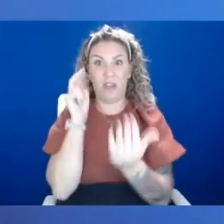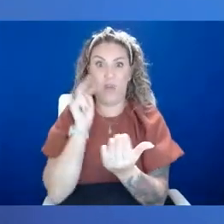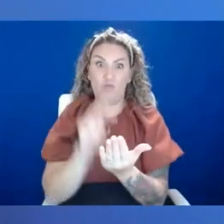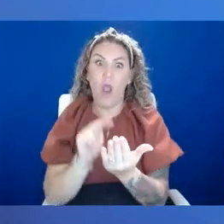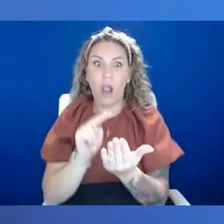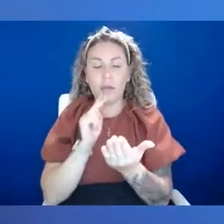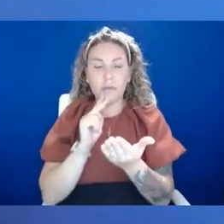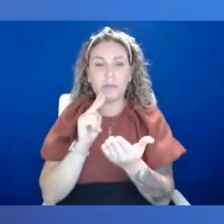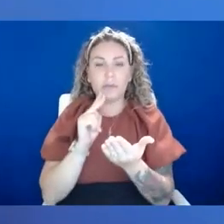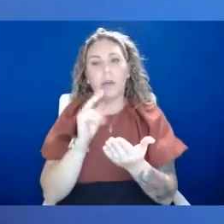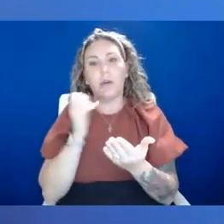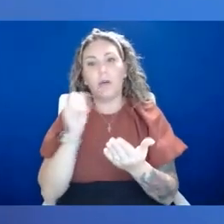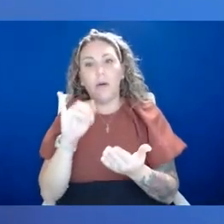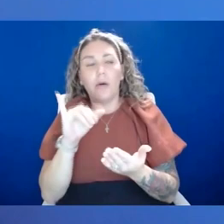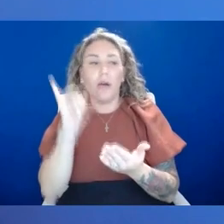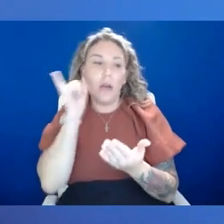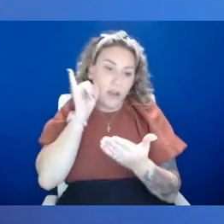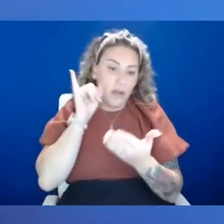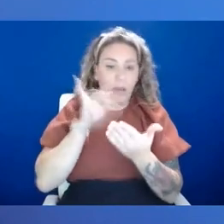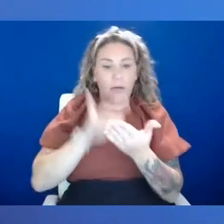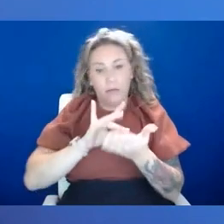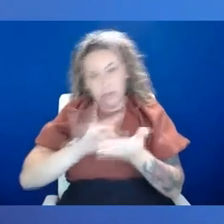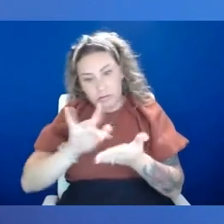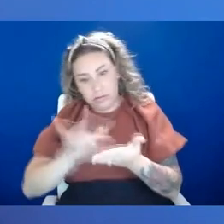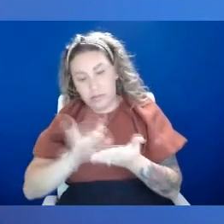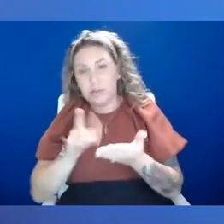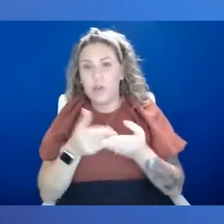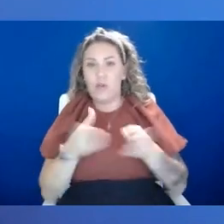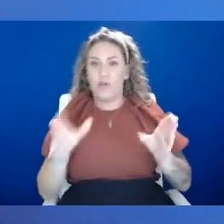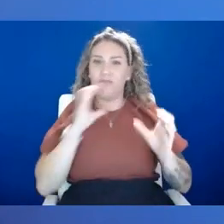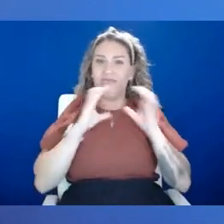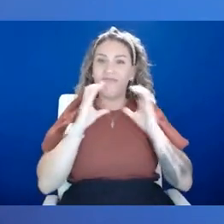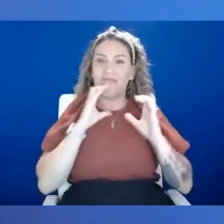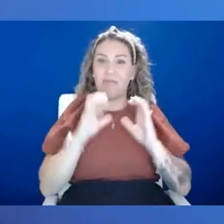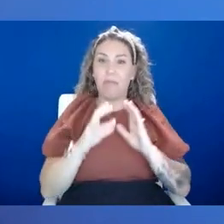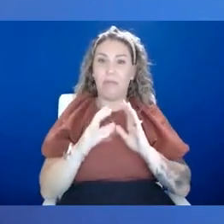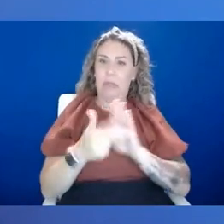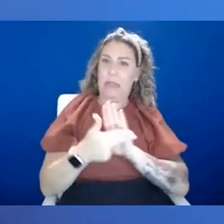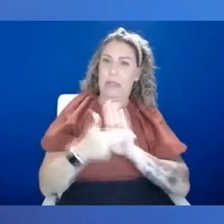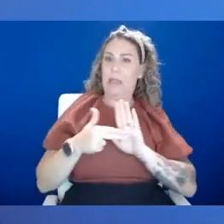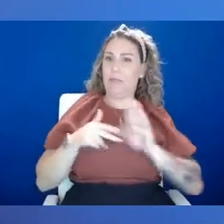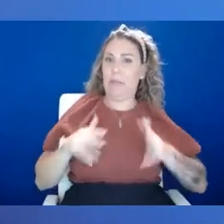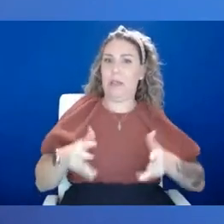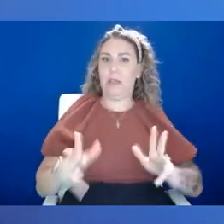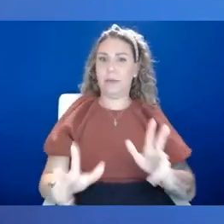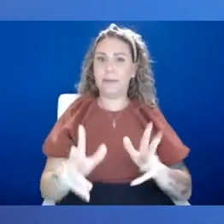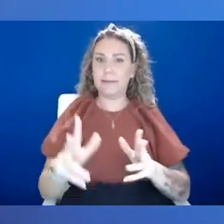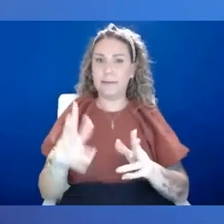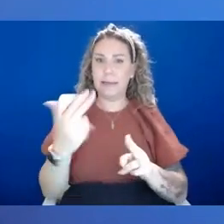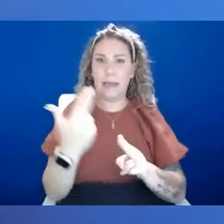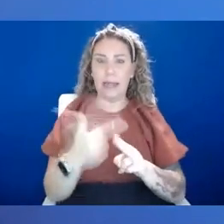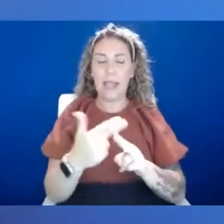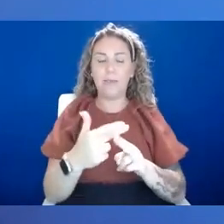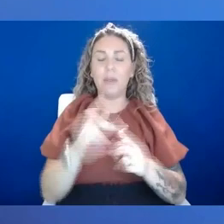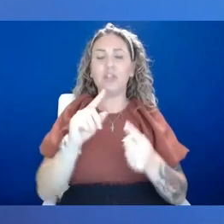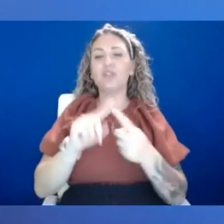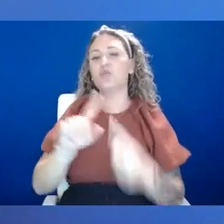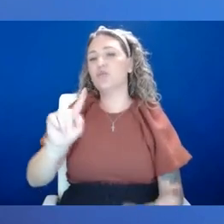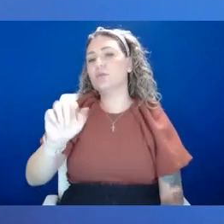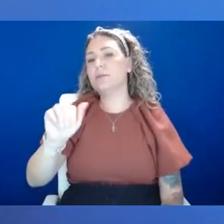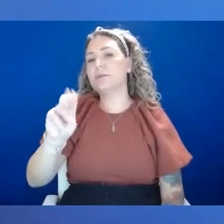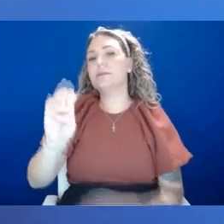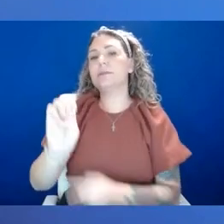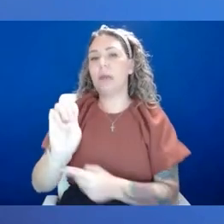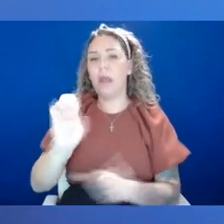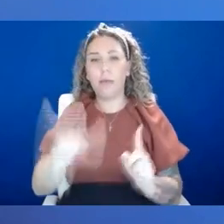opening that space to, to have conversations about that. Labeling anxiety, you know, name it to tame it is what we say is, is that you name that this is anxiety.